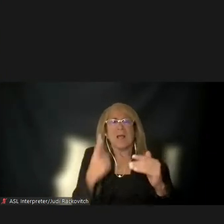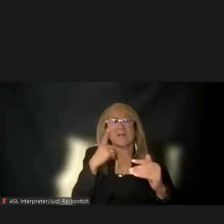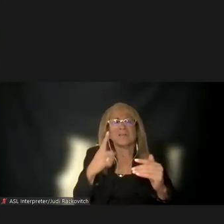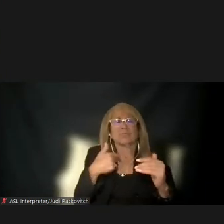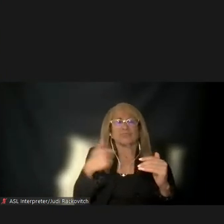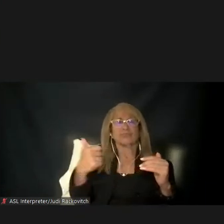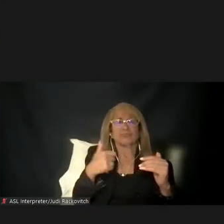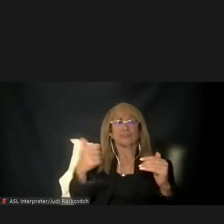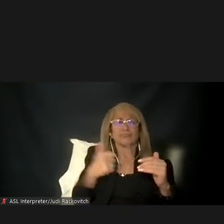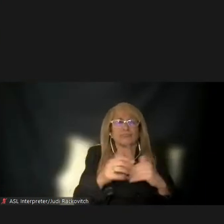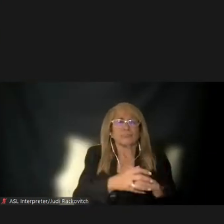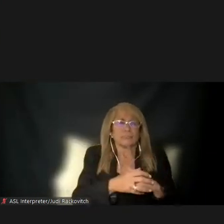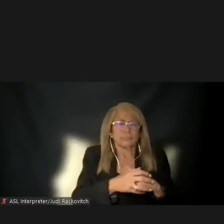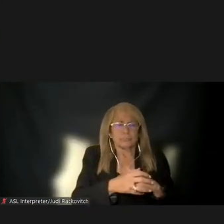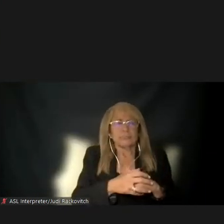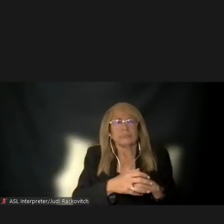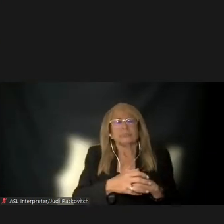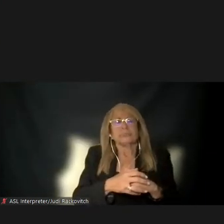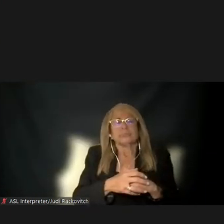District in the morning peak period.